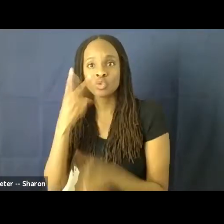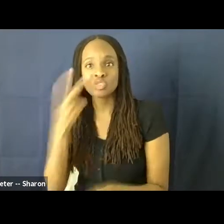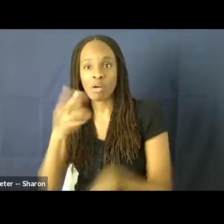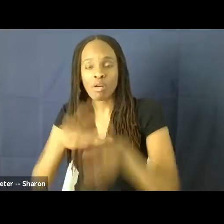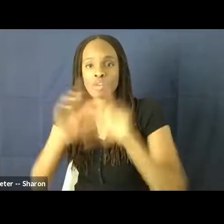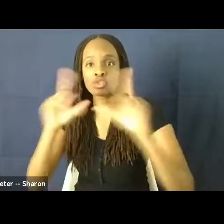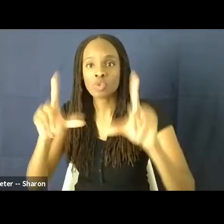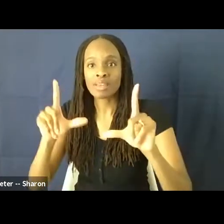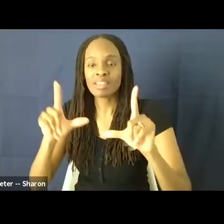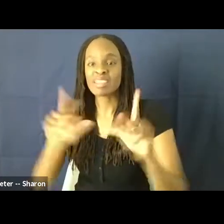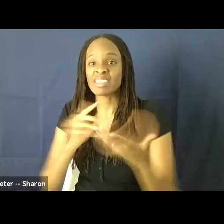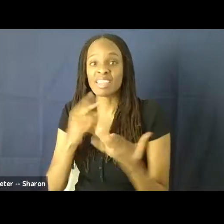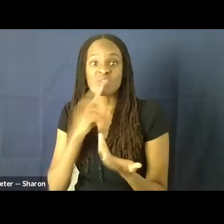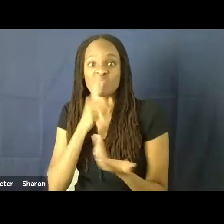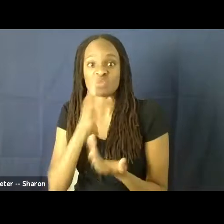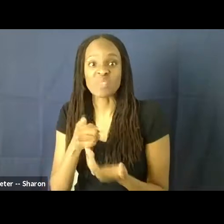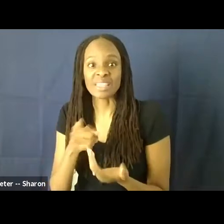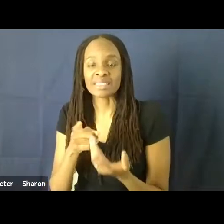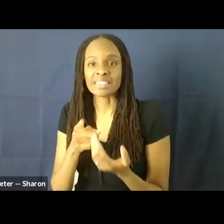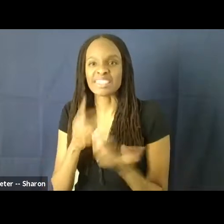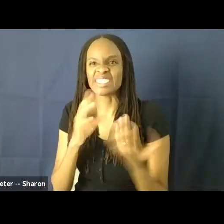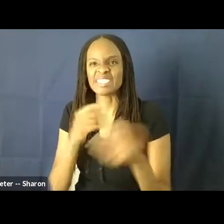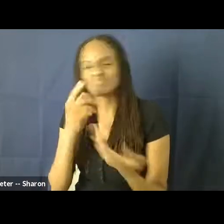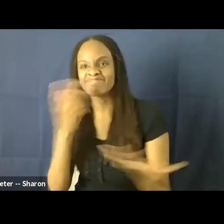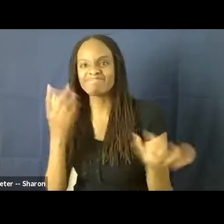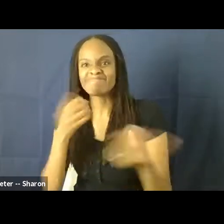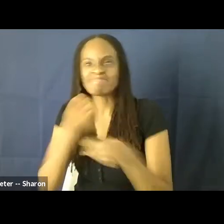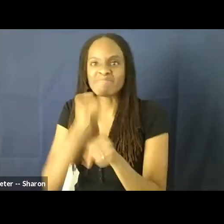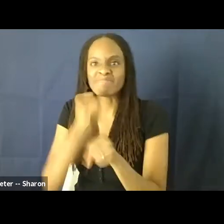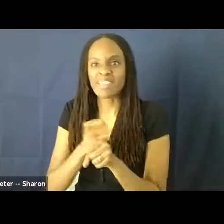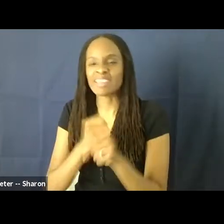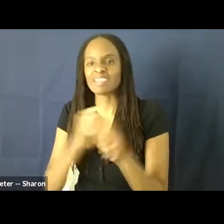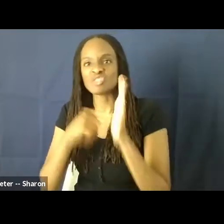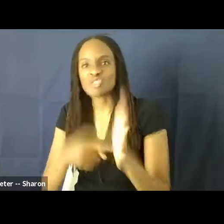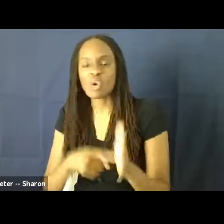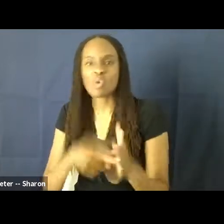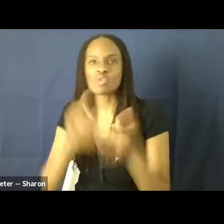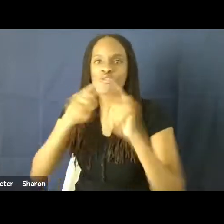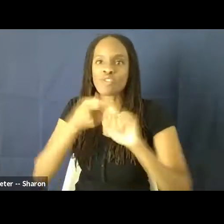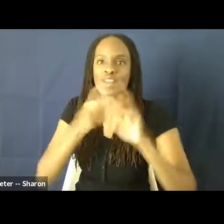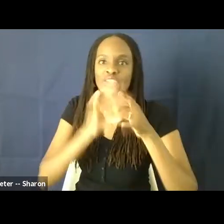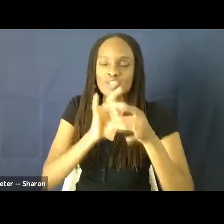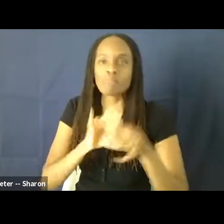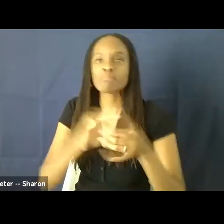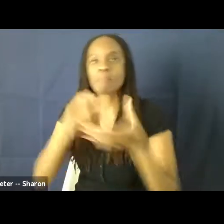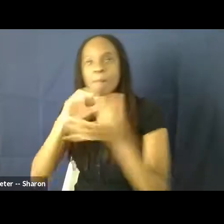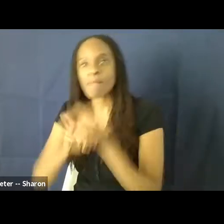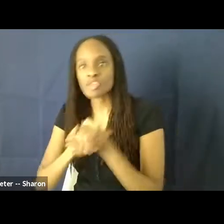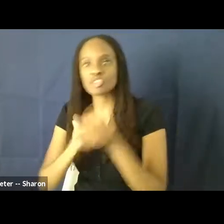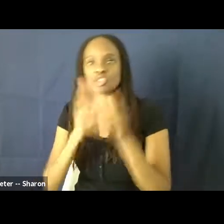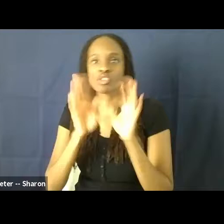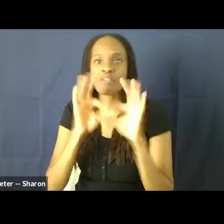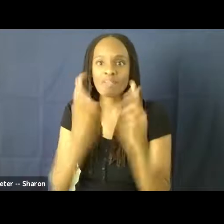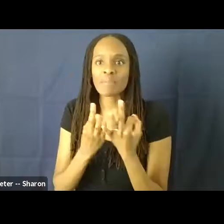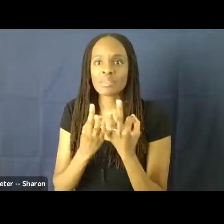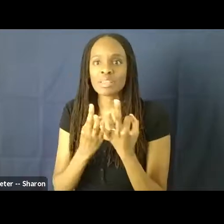social invisibility of interracial social relations and friendships and marriages and families. So they were erased from